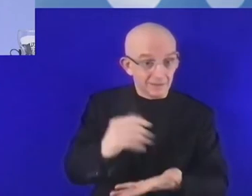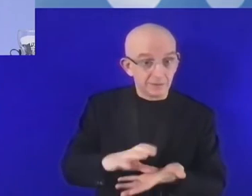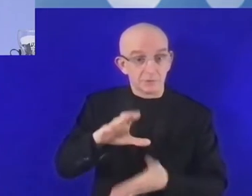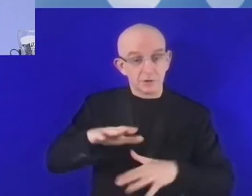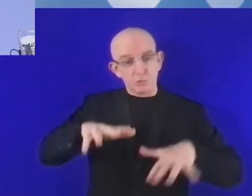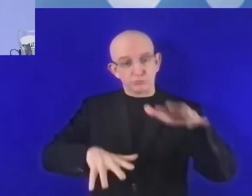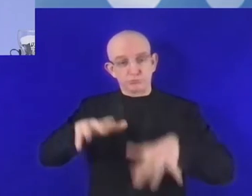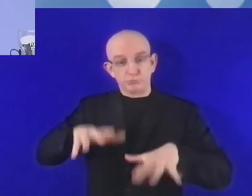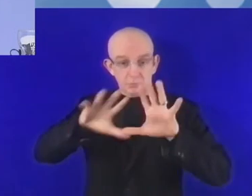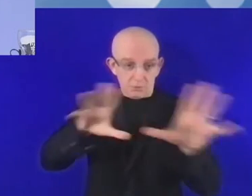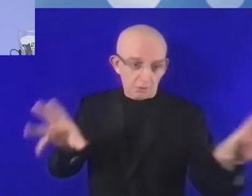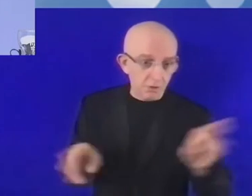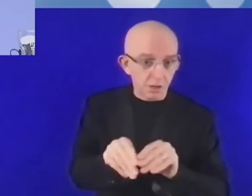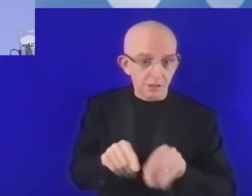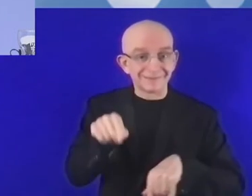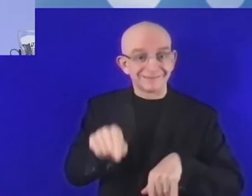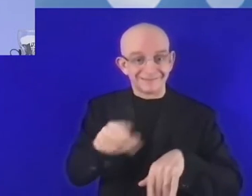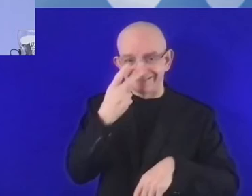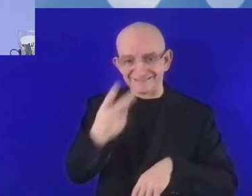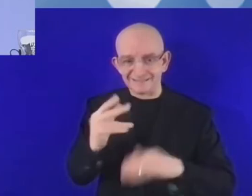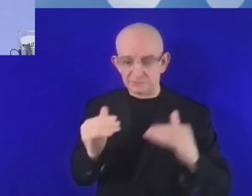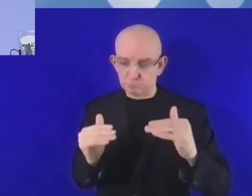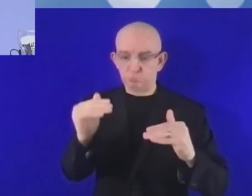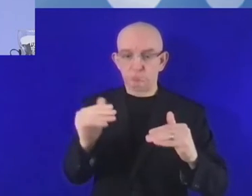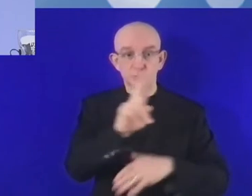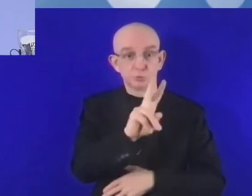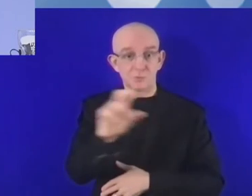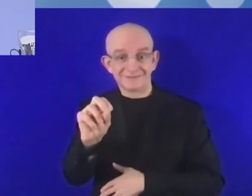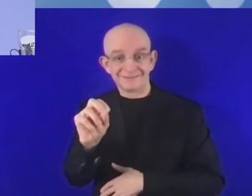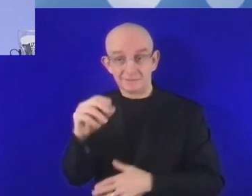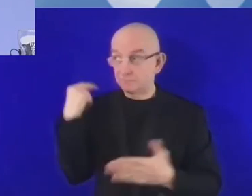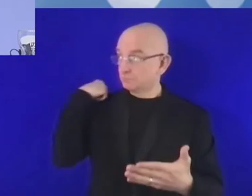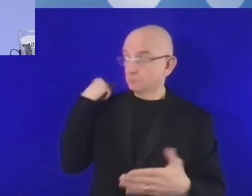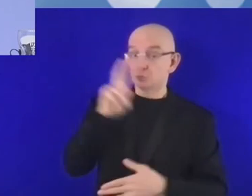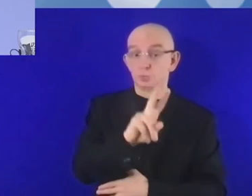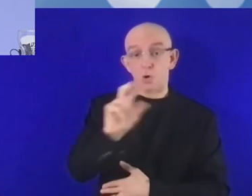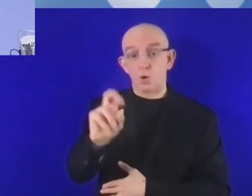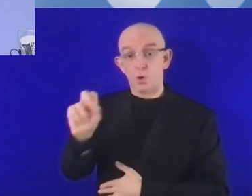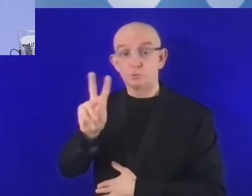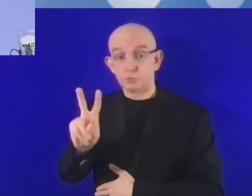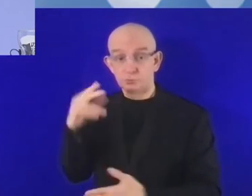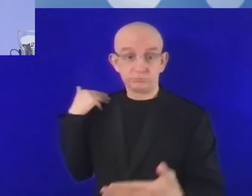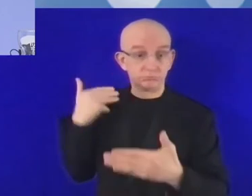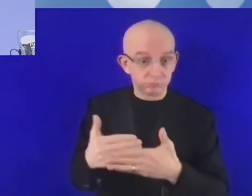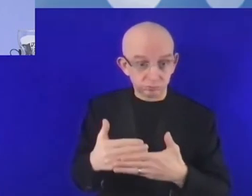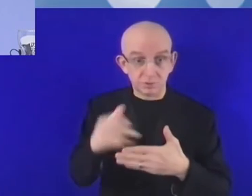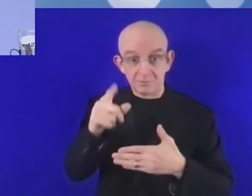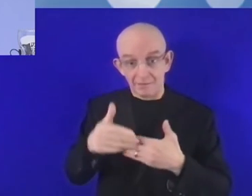580 billion in 2021, so there is enormous potential. But, of course,